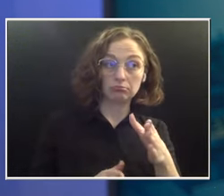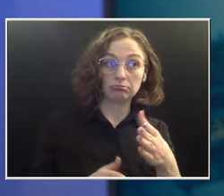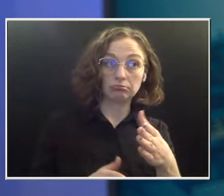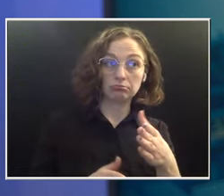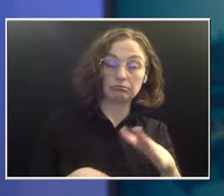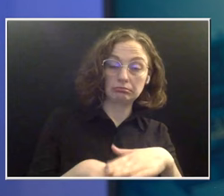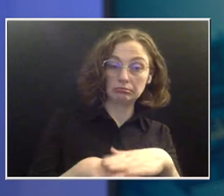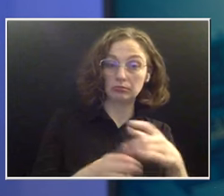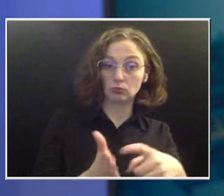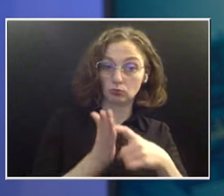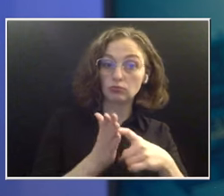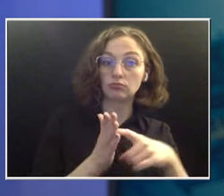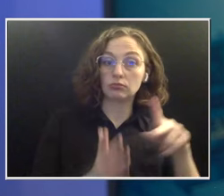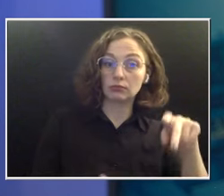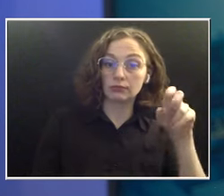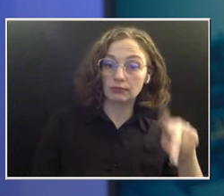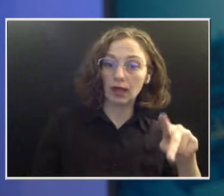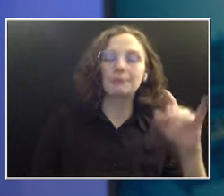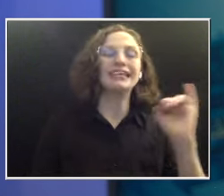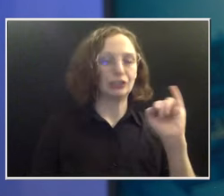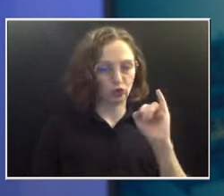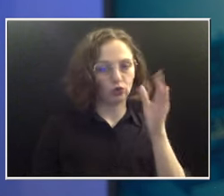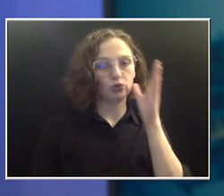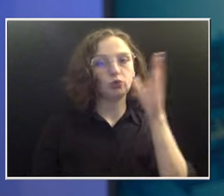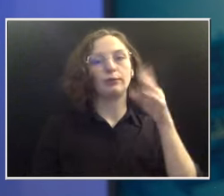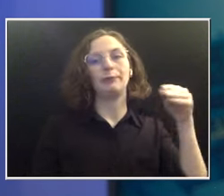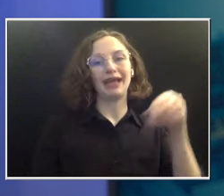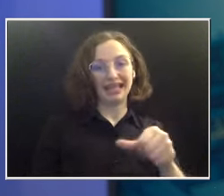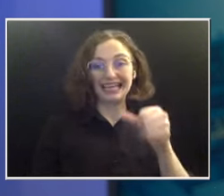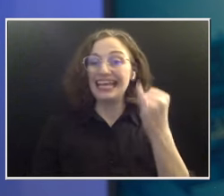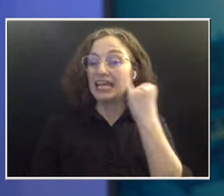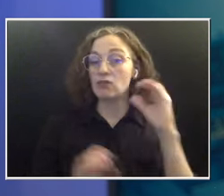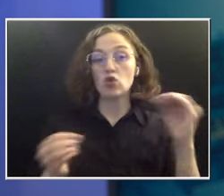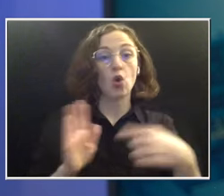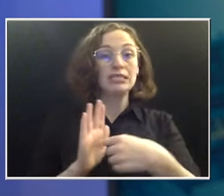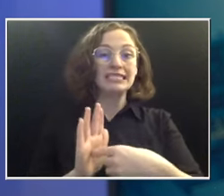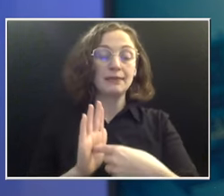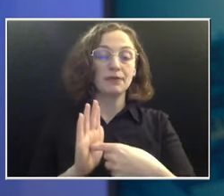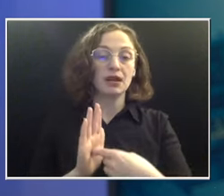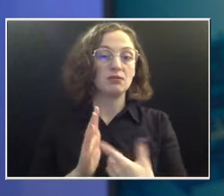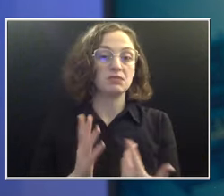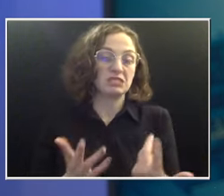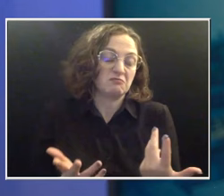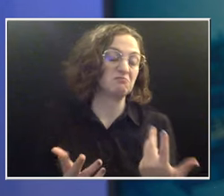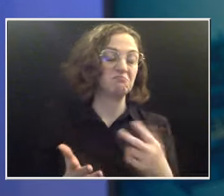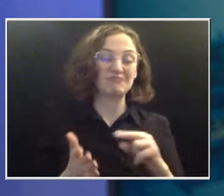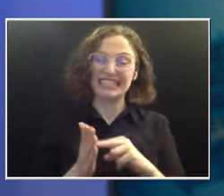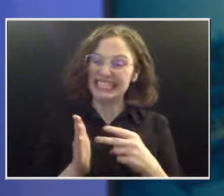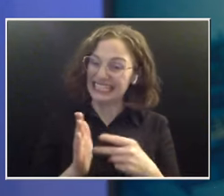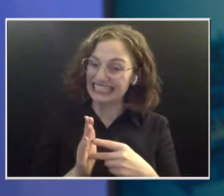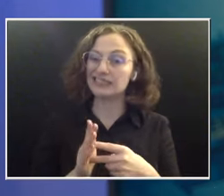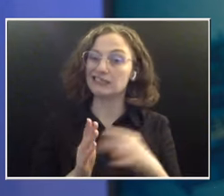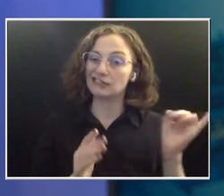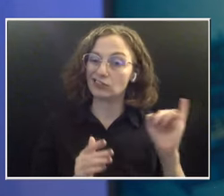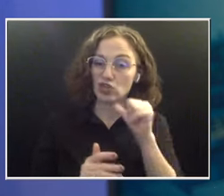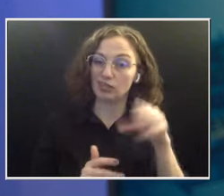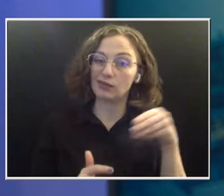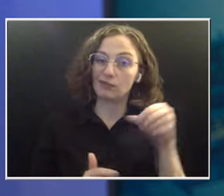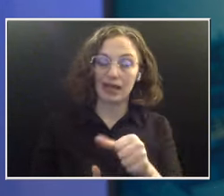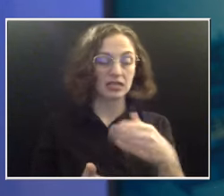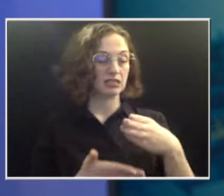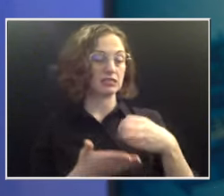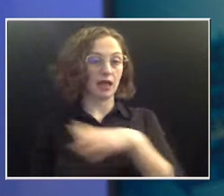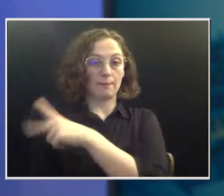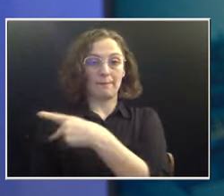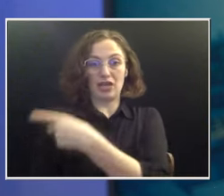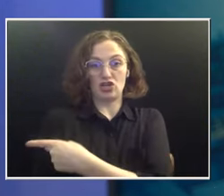not be covered. I have some patients that say, that's okay, I'll just pay out of pocket. I would want to get it yearly. I don't have pap smears